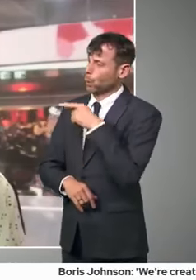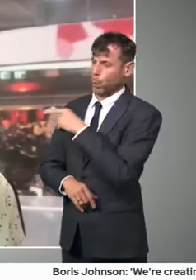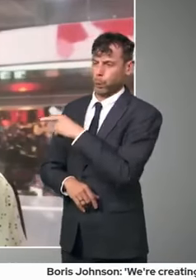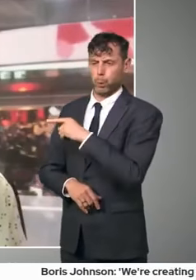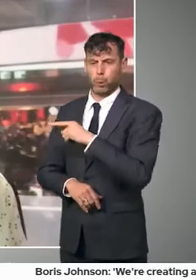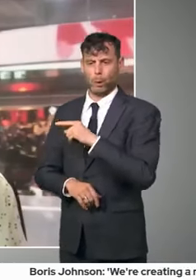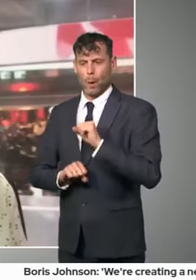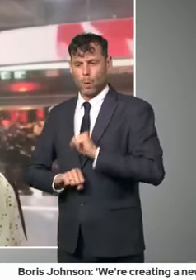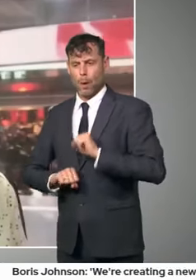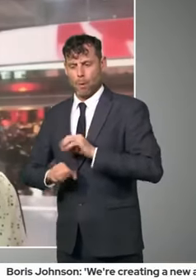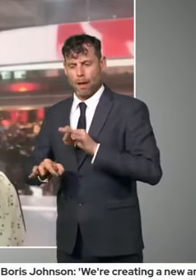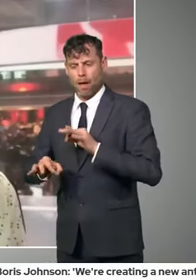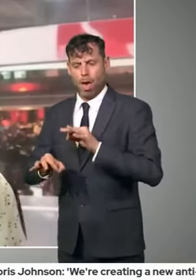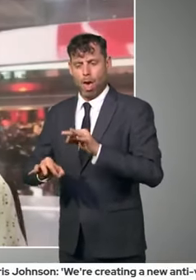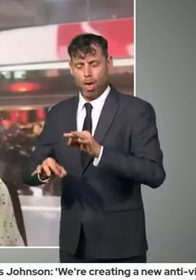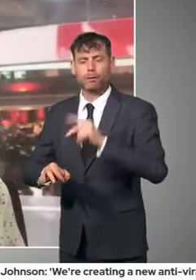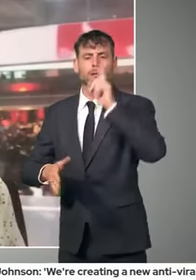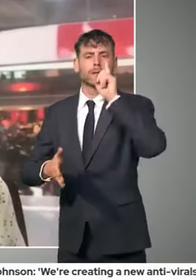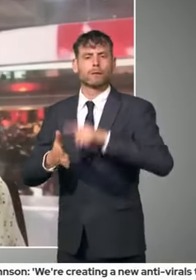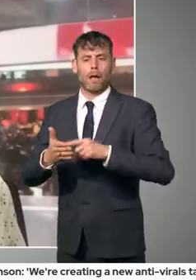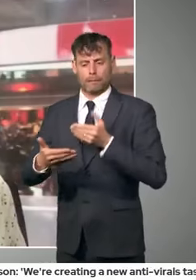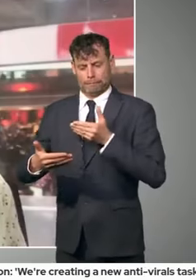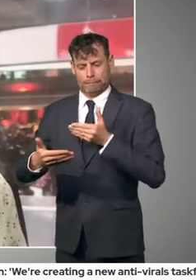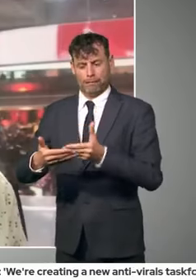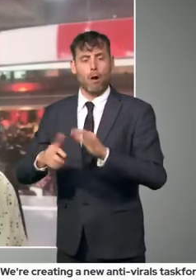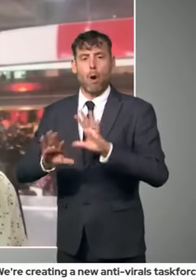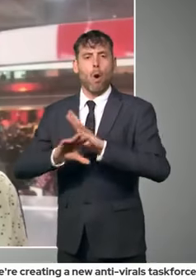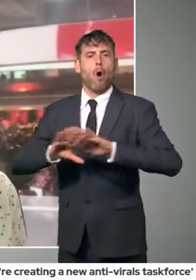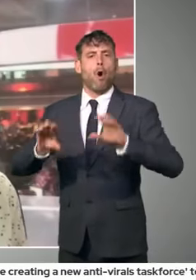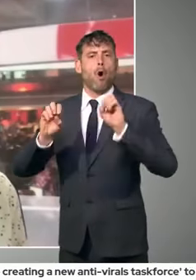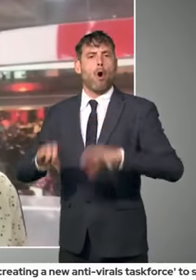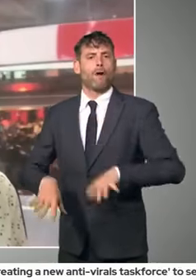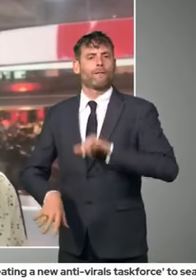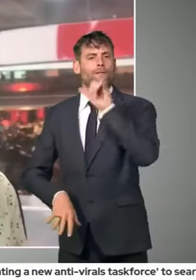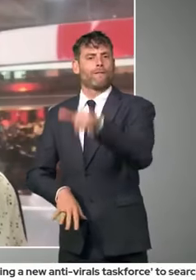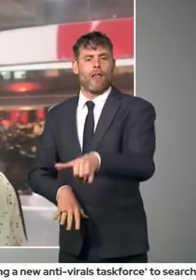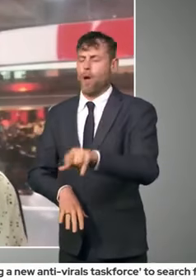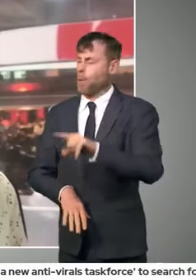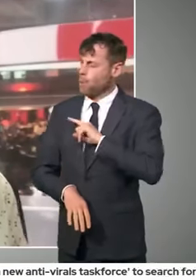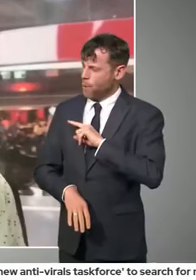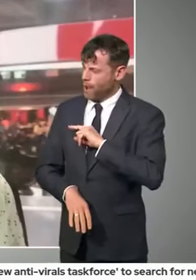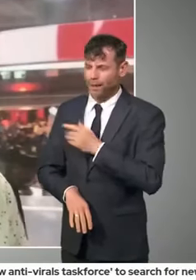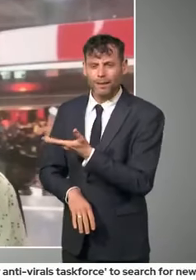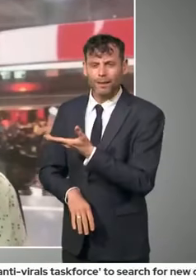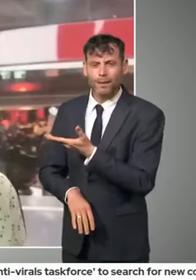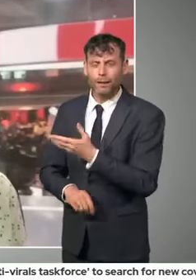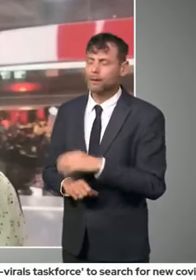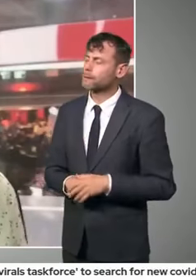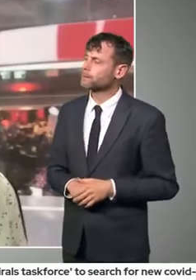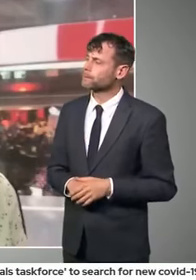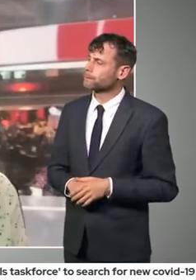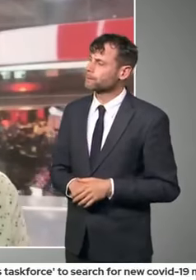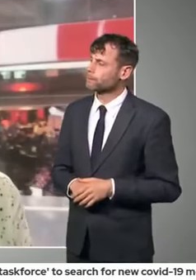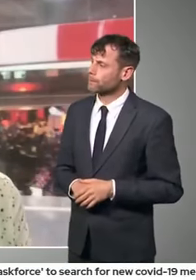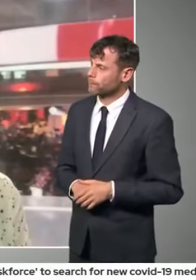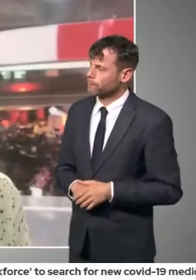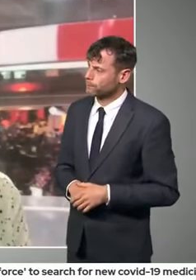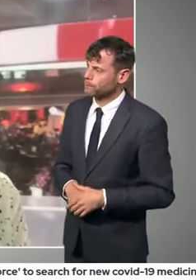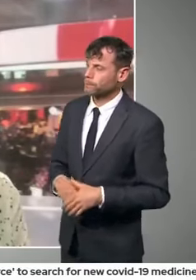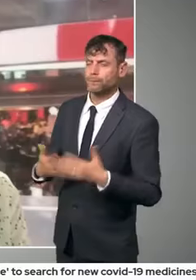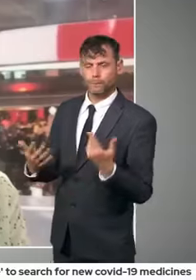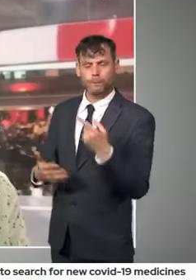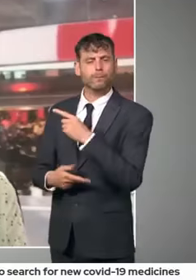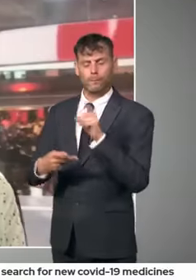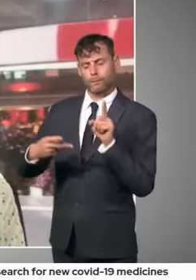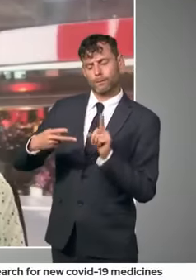ambitious targets today about cutting emissions. But there are some who will point to things such as a coal mine in Cumbria, the